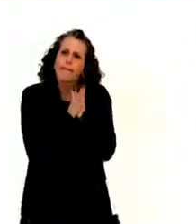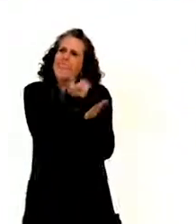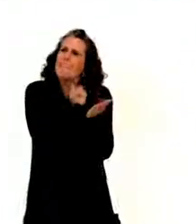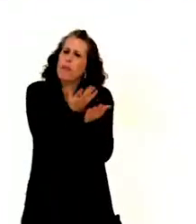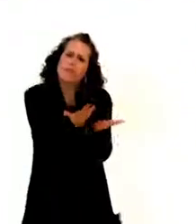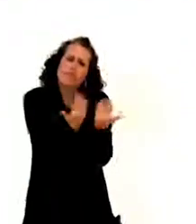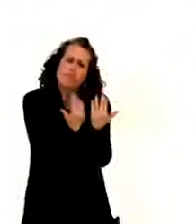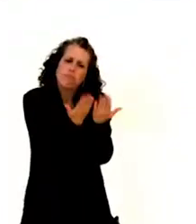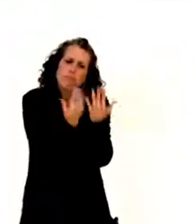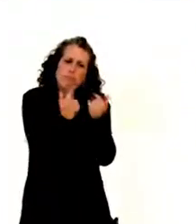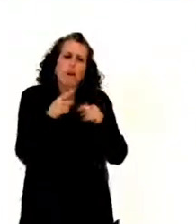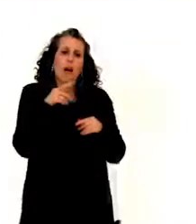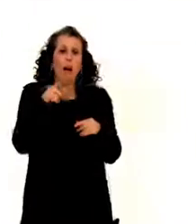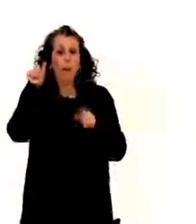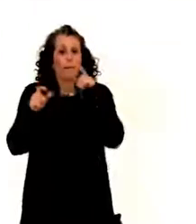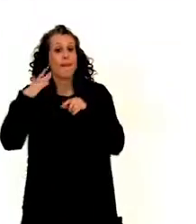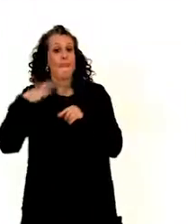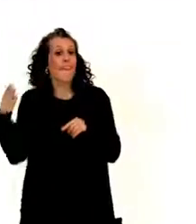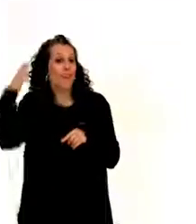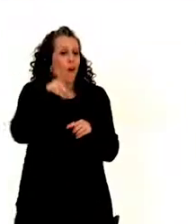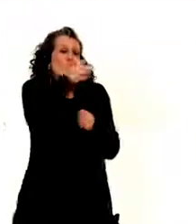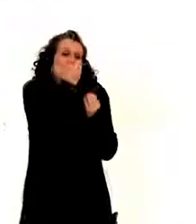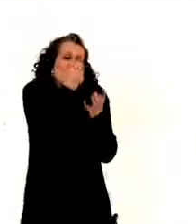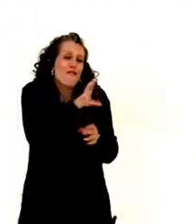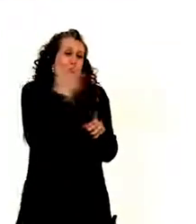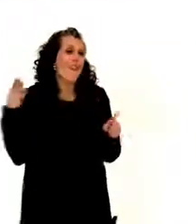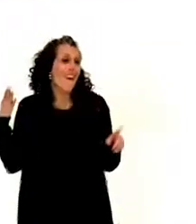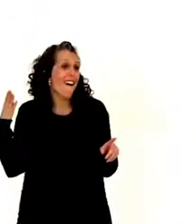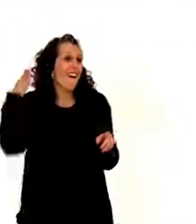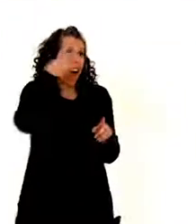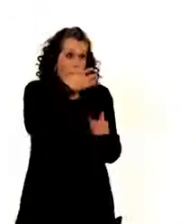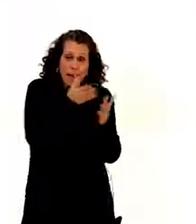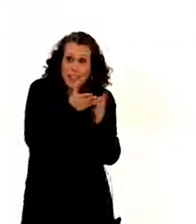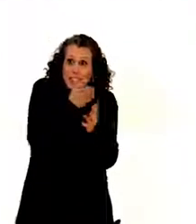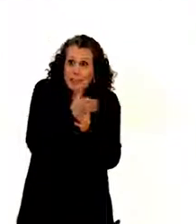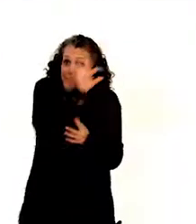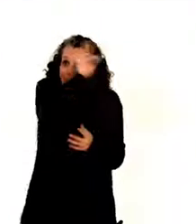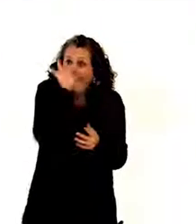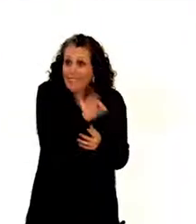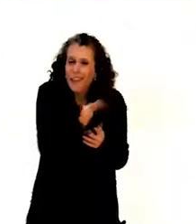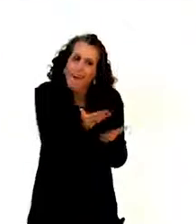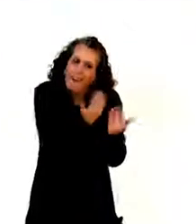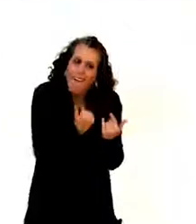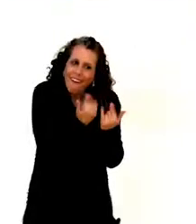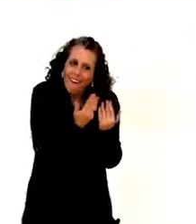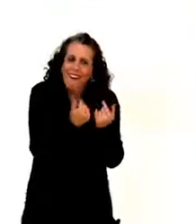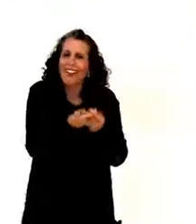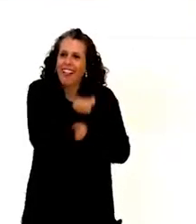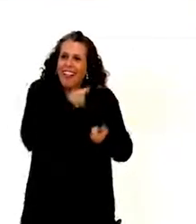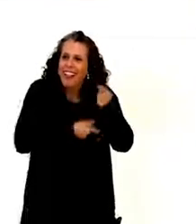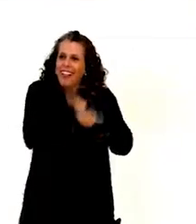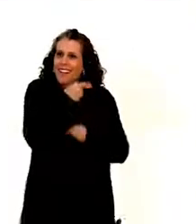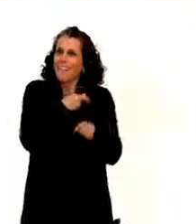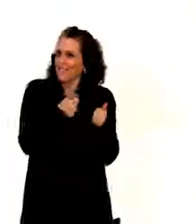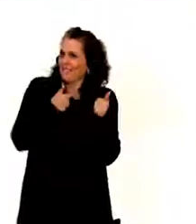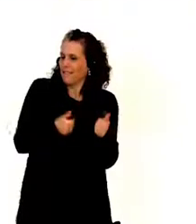accessible tourism in your beautiful country so we will be able to come and visit you? So that was nice. And